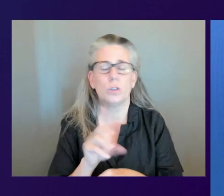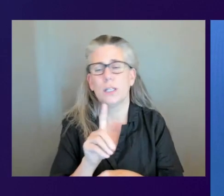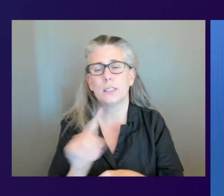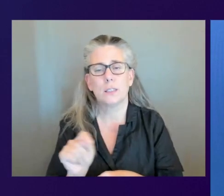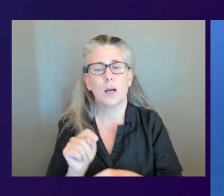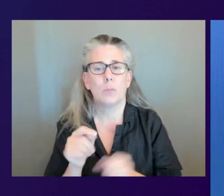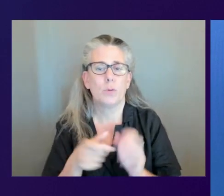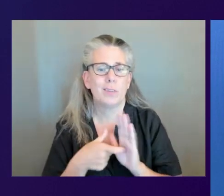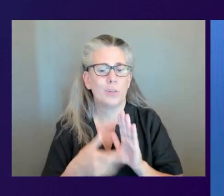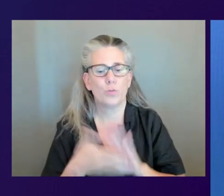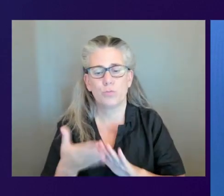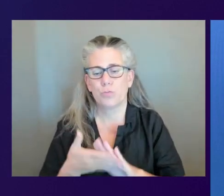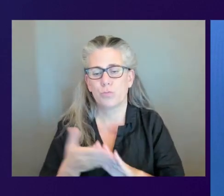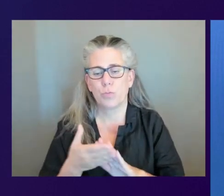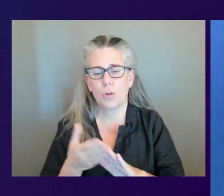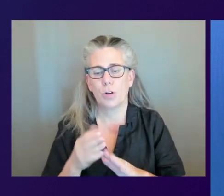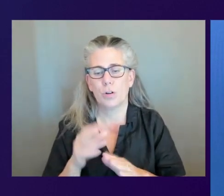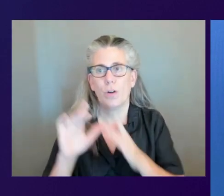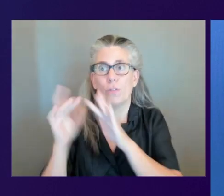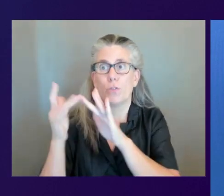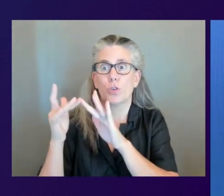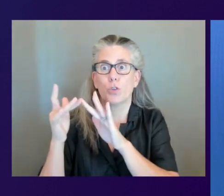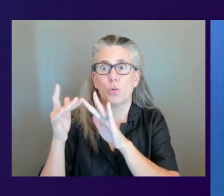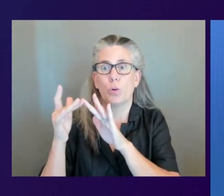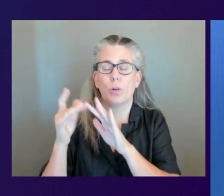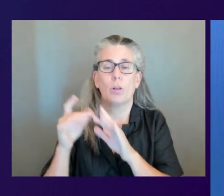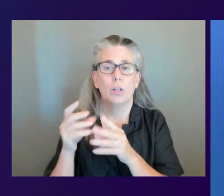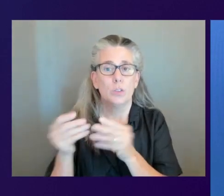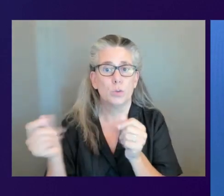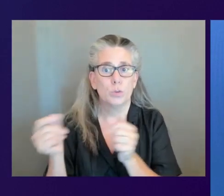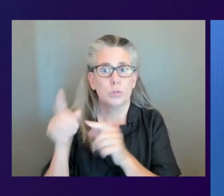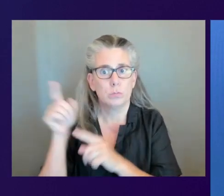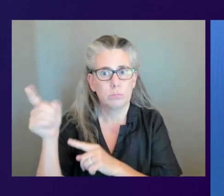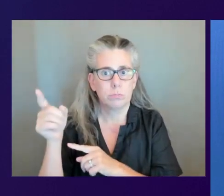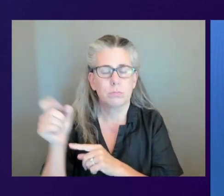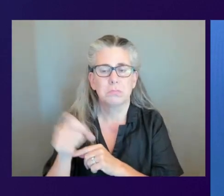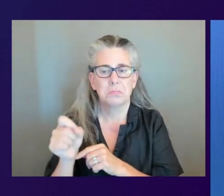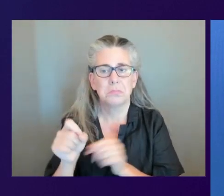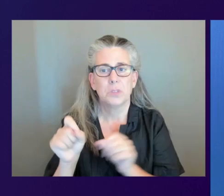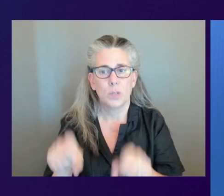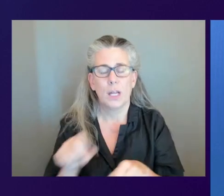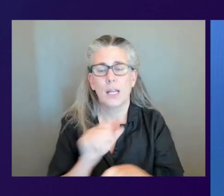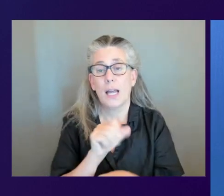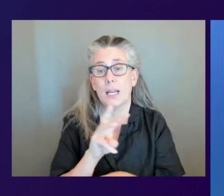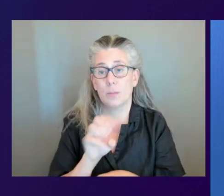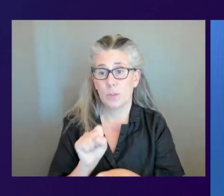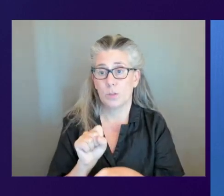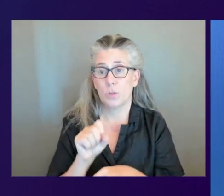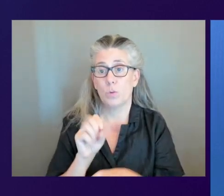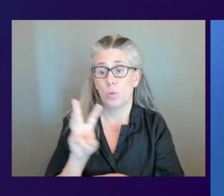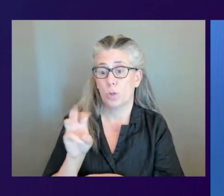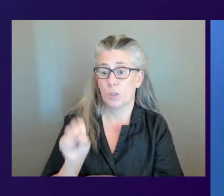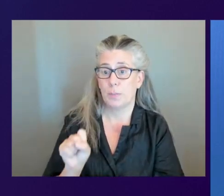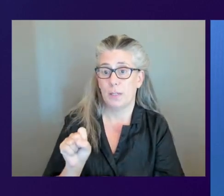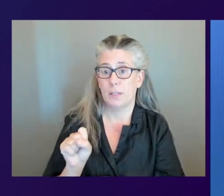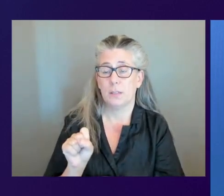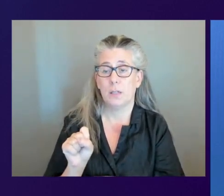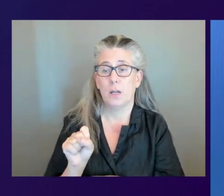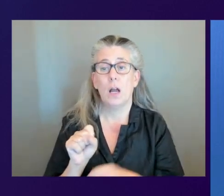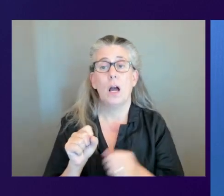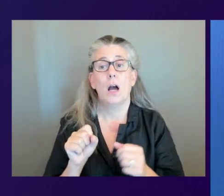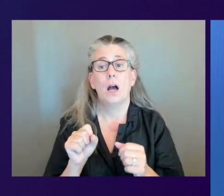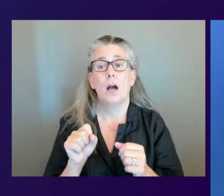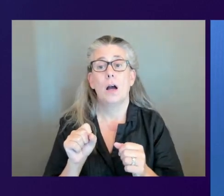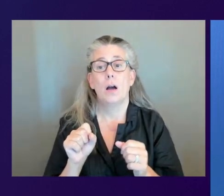that desktop in a virtual desktop solution, Amazon WorkSpaces provides a great way of an all